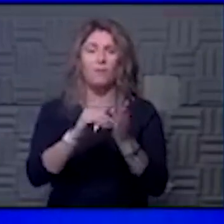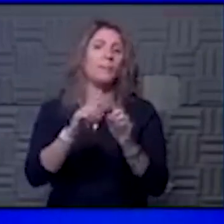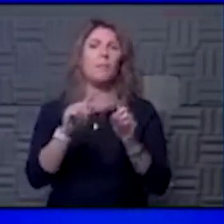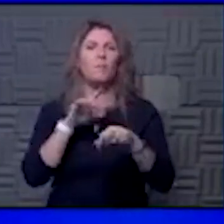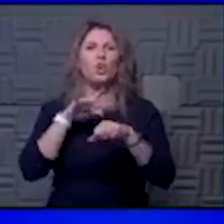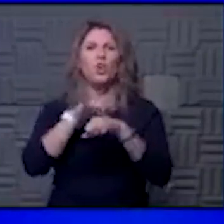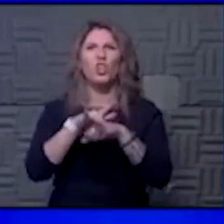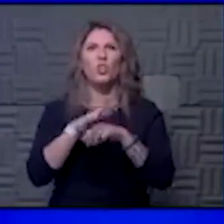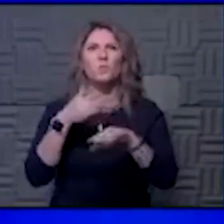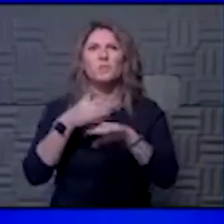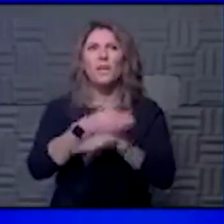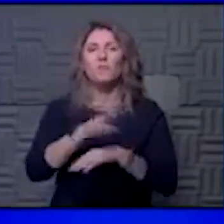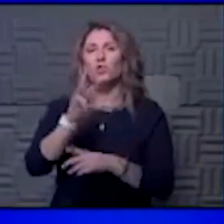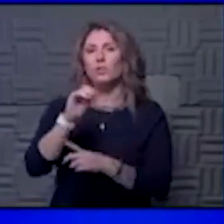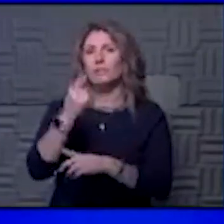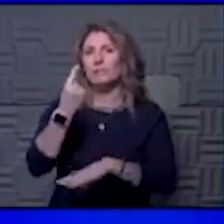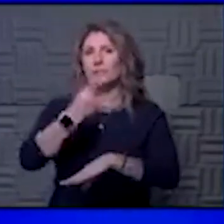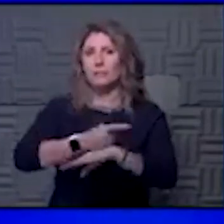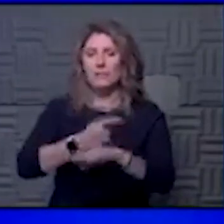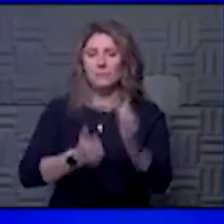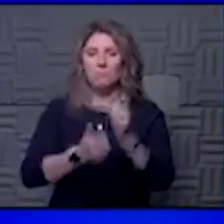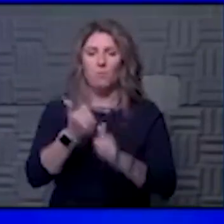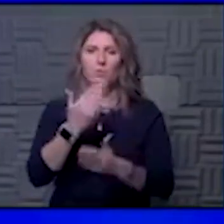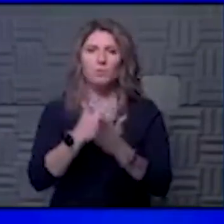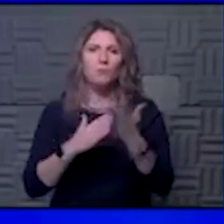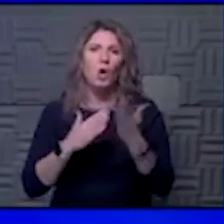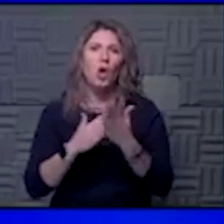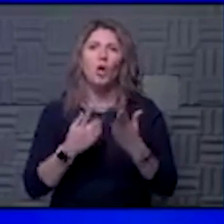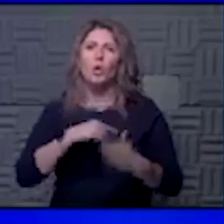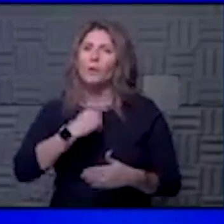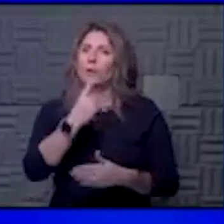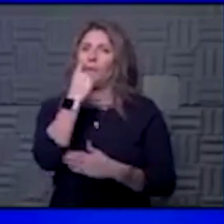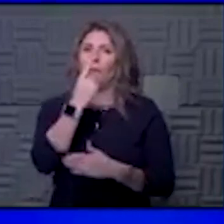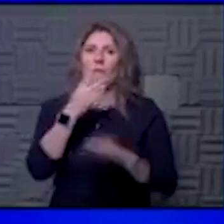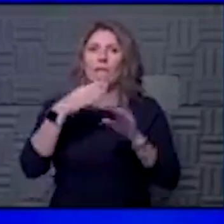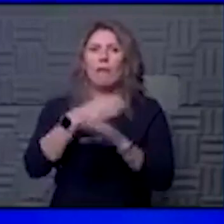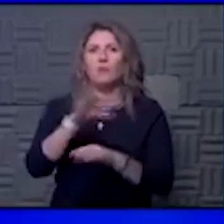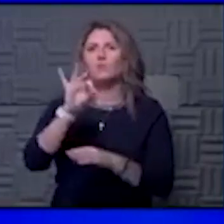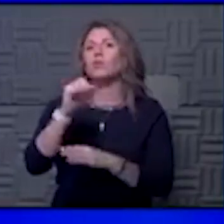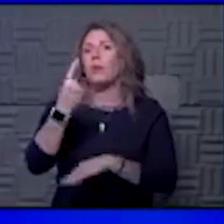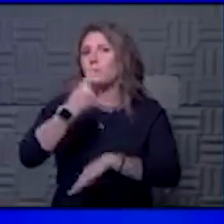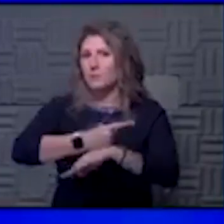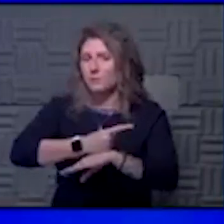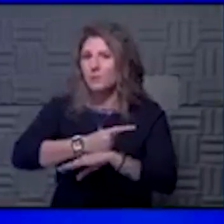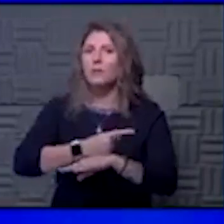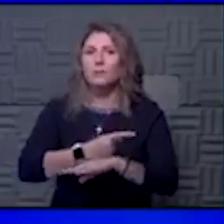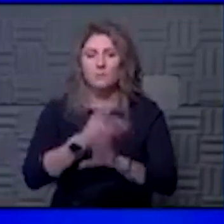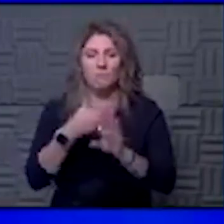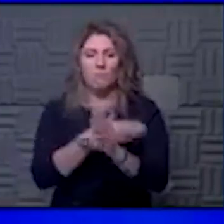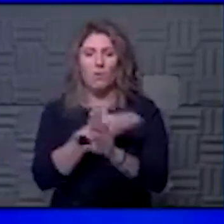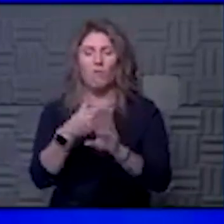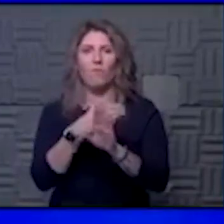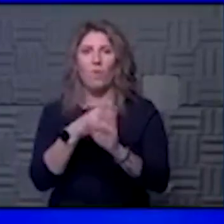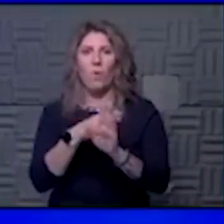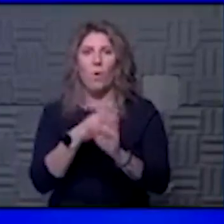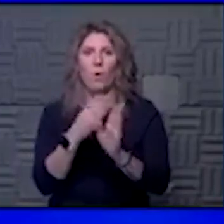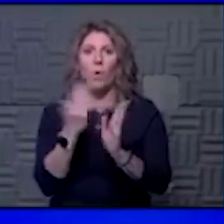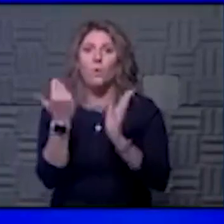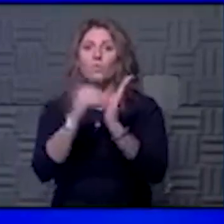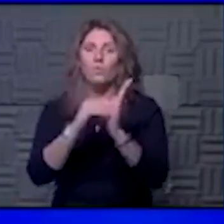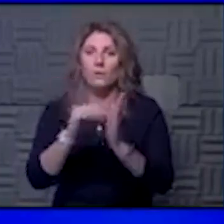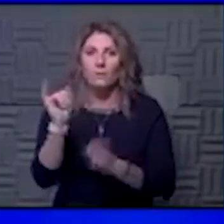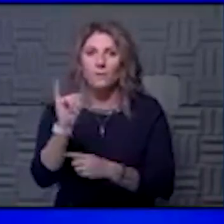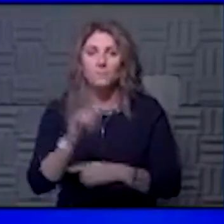just after 60 days. For the most part, we think it's really going to be after 90 days, really before you can get a reinfection.